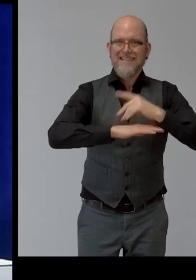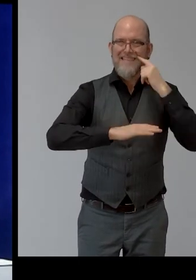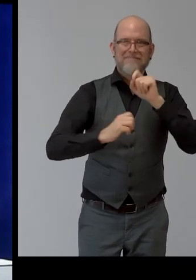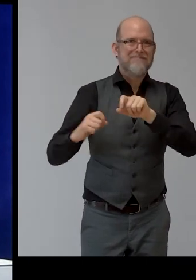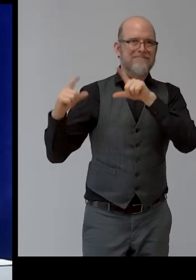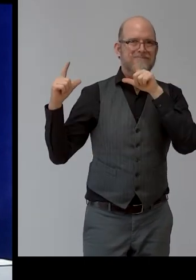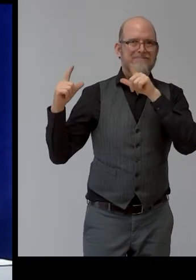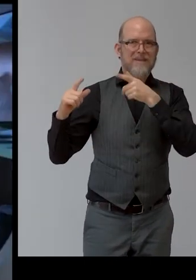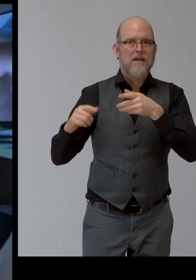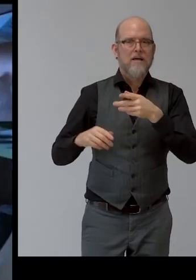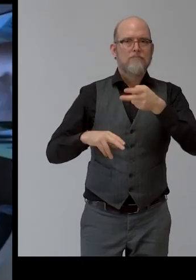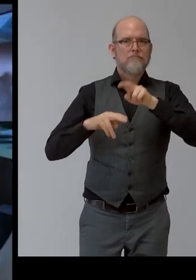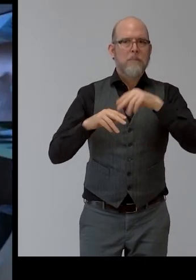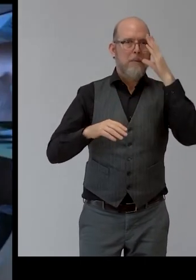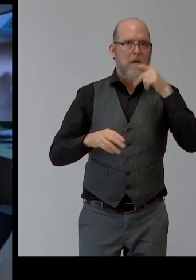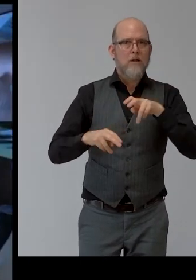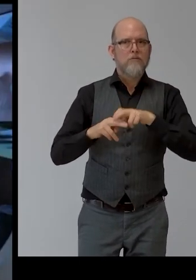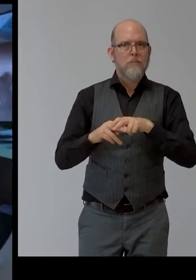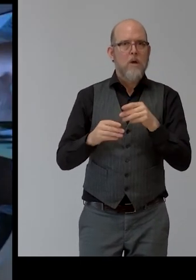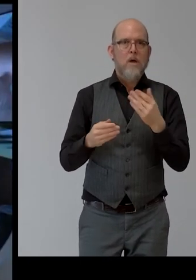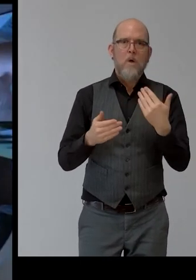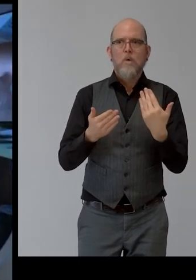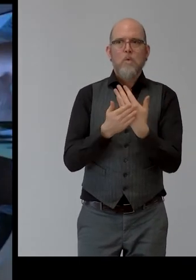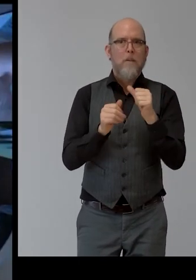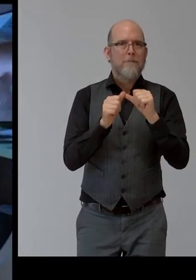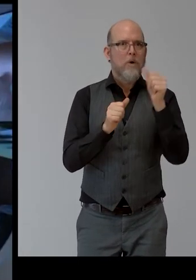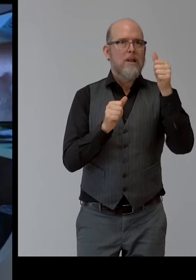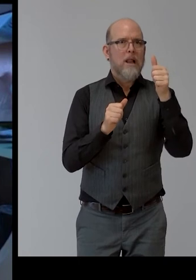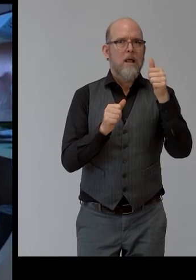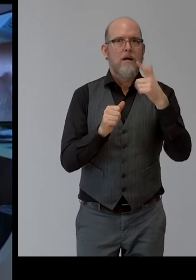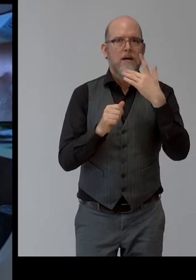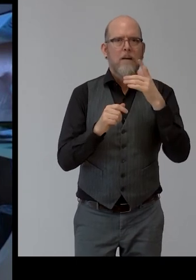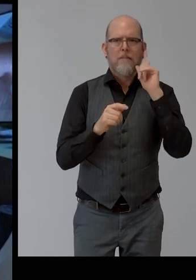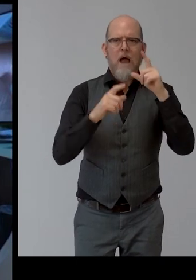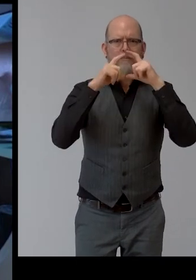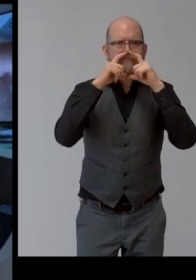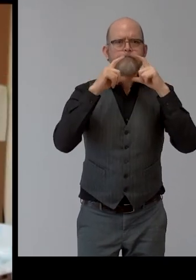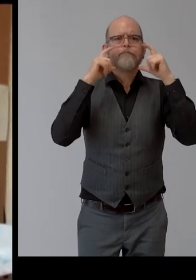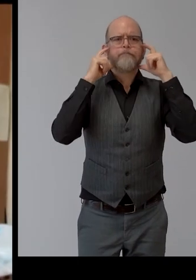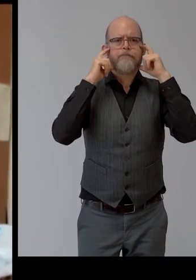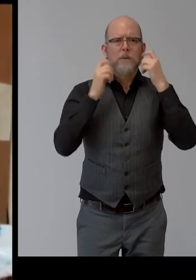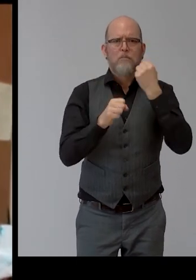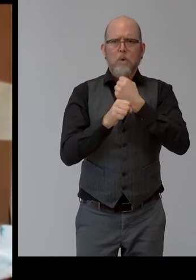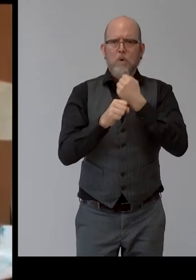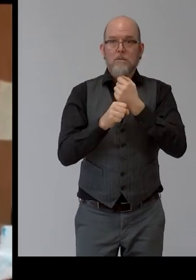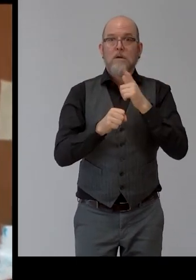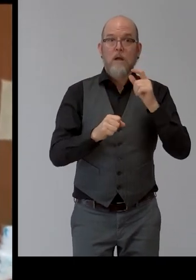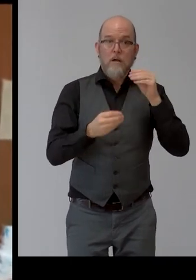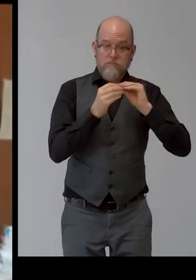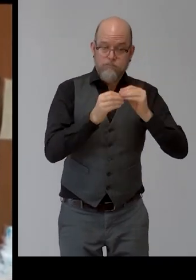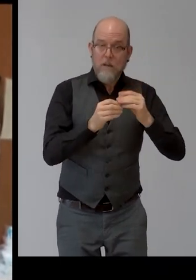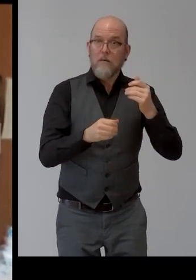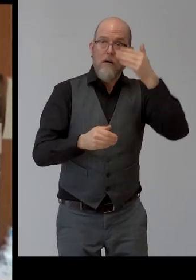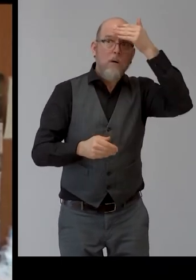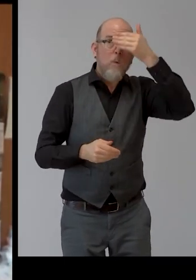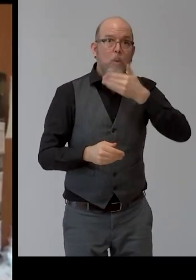working in a modern workshop. He wears a mask. In his hand, he holds a face shield. After the presenter has finished, the video